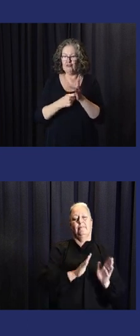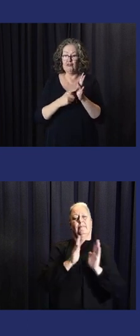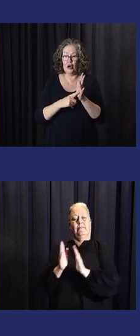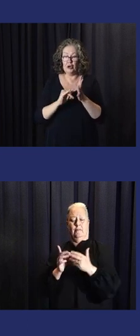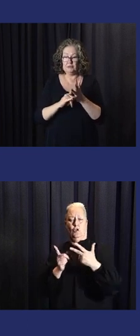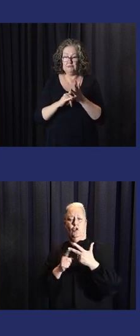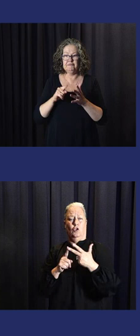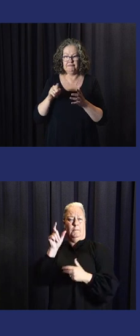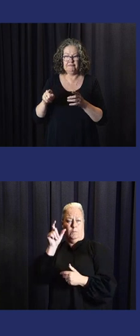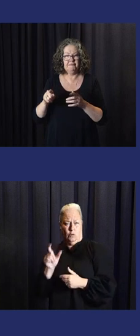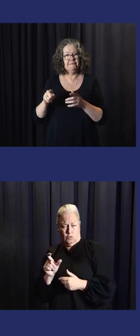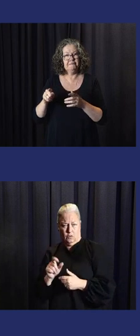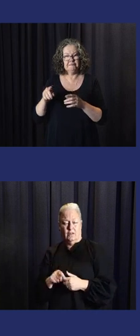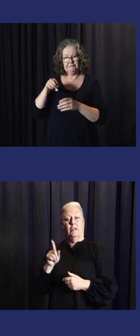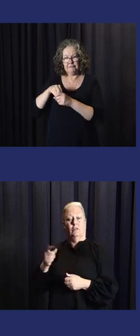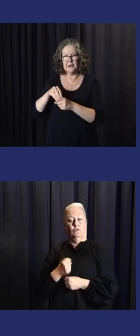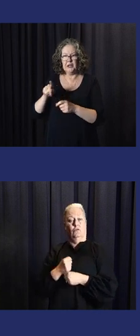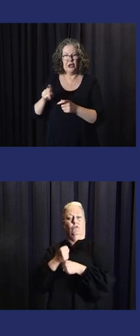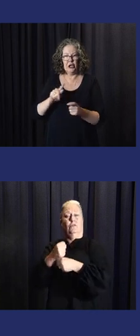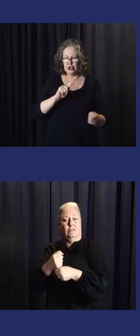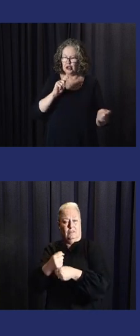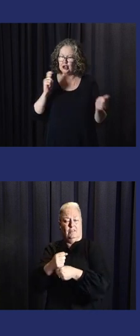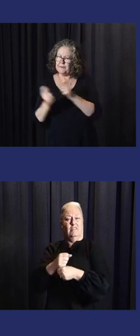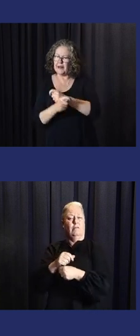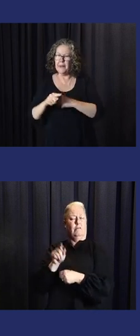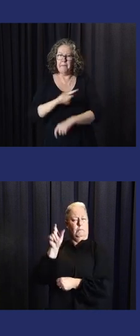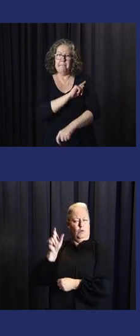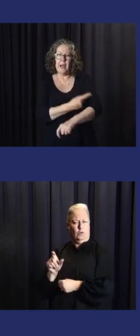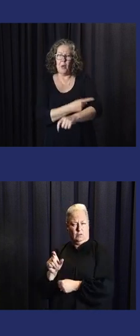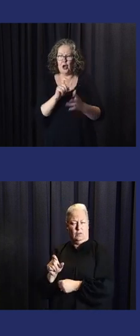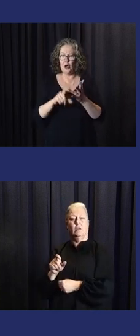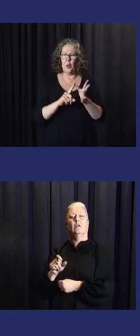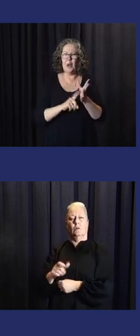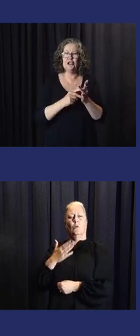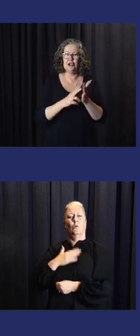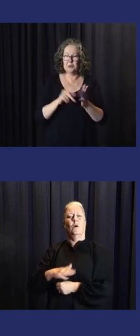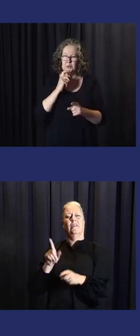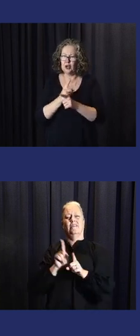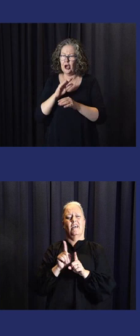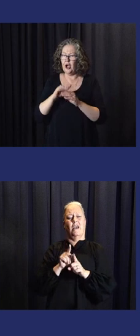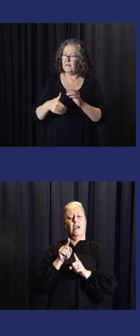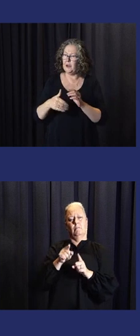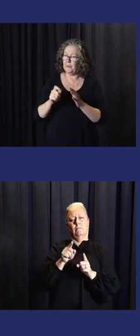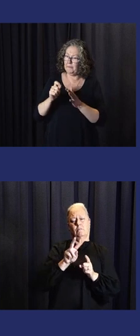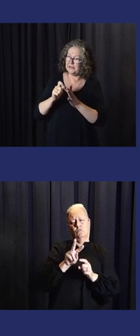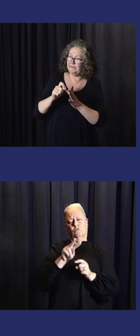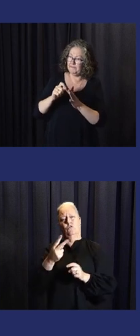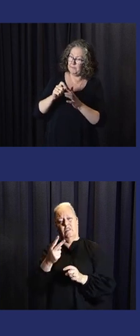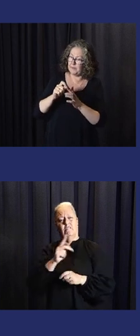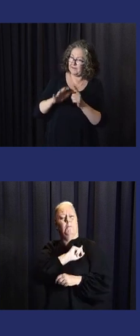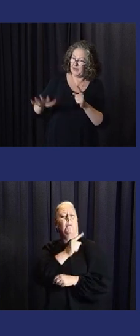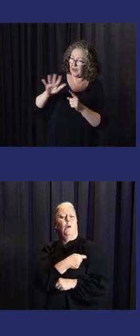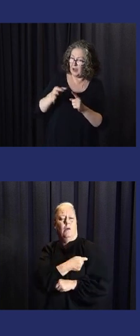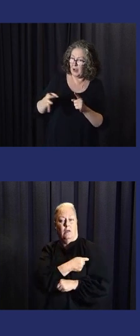Our next speaker is Ms Sharon Bagwan-Rolls, who is the regional representative of the Shifting the